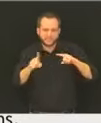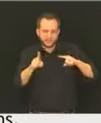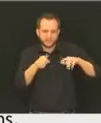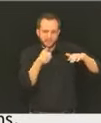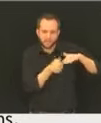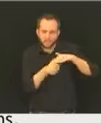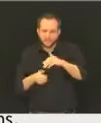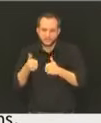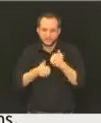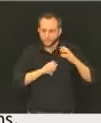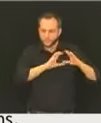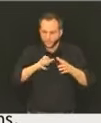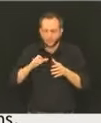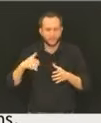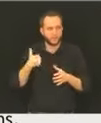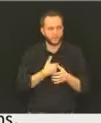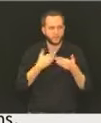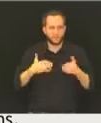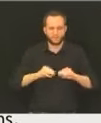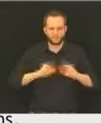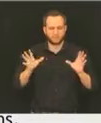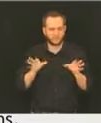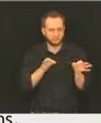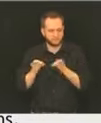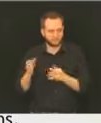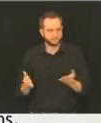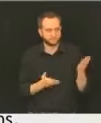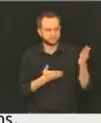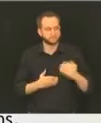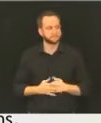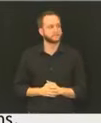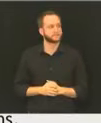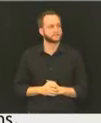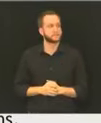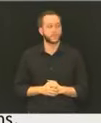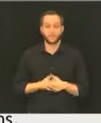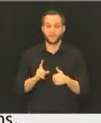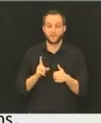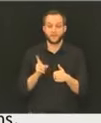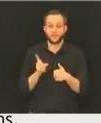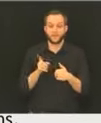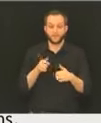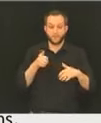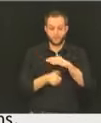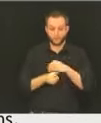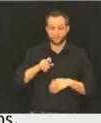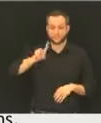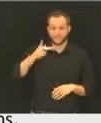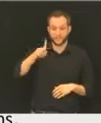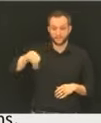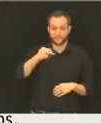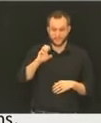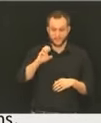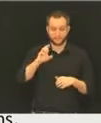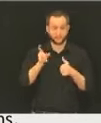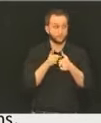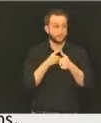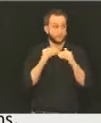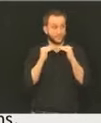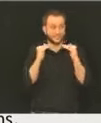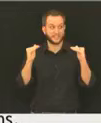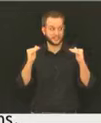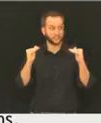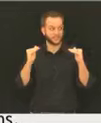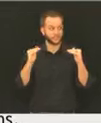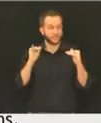that's what we have done. And so the first tier is all of the remaining persons that are